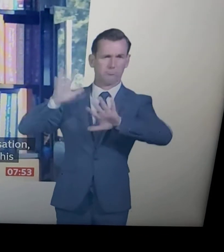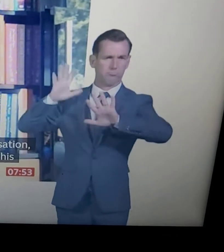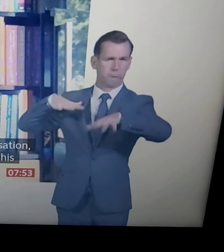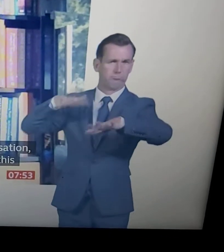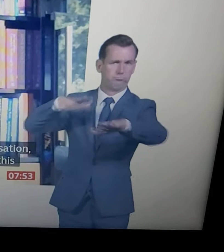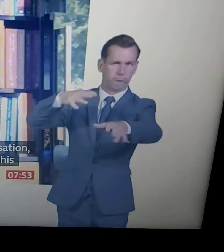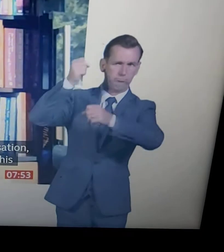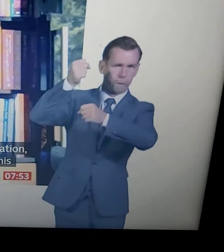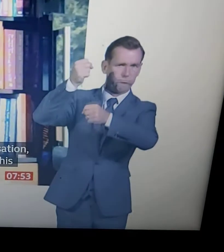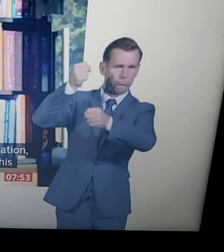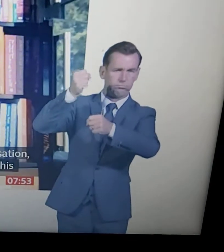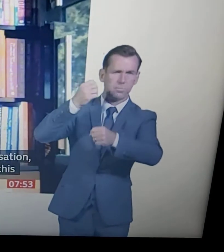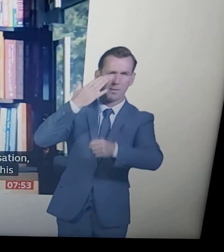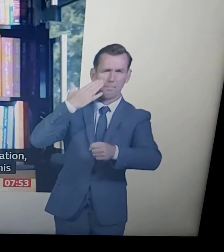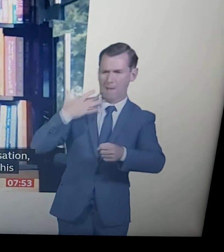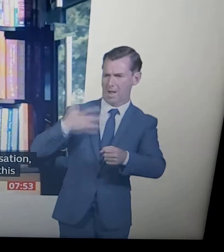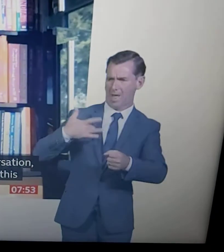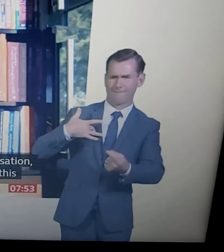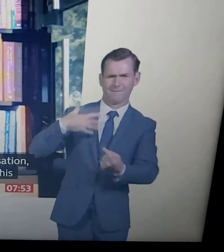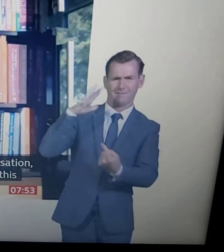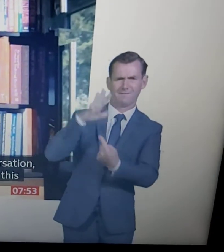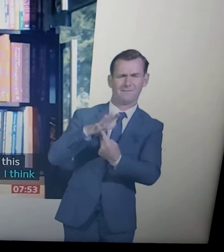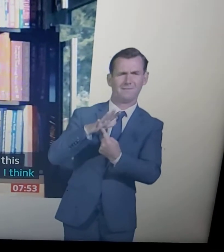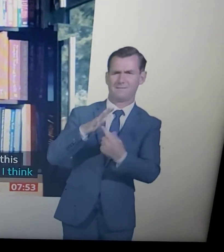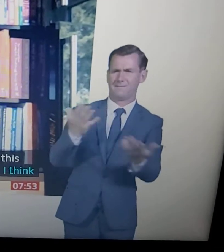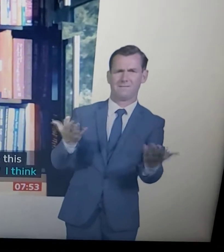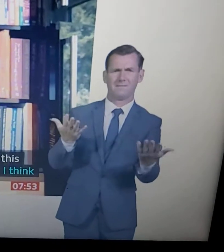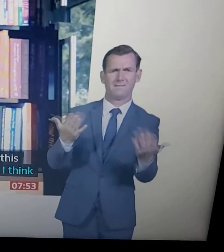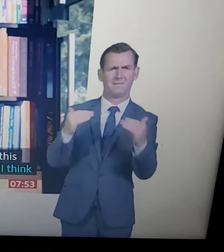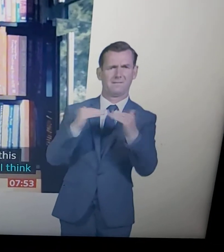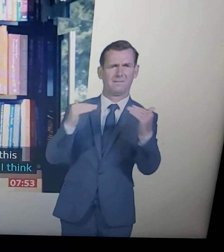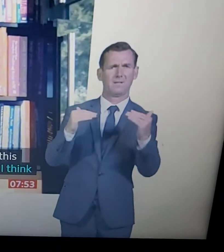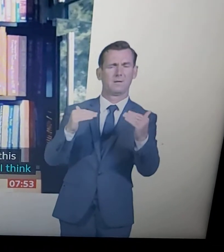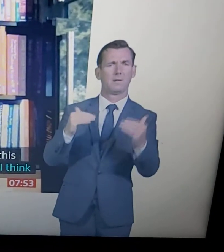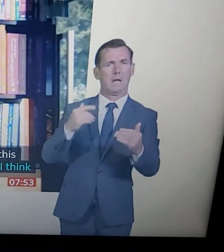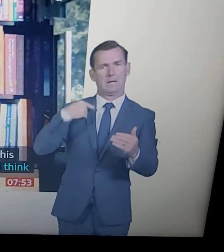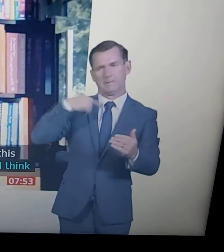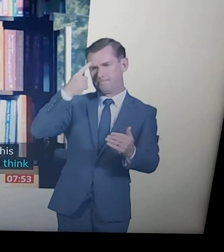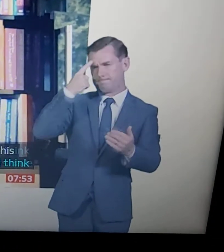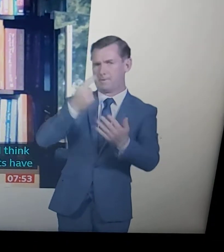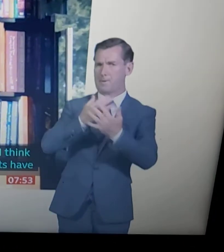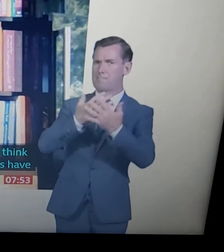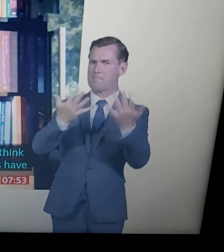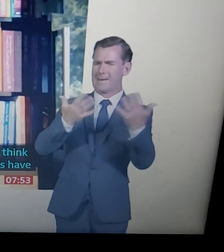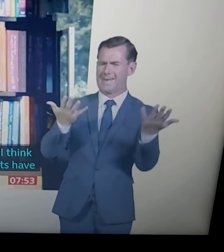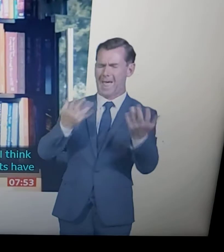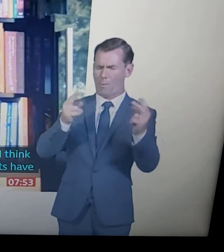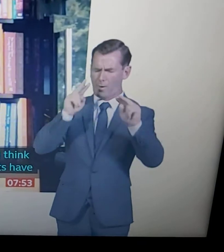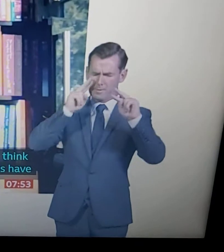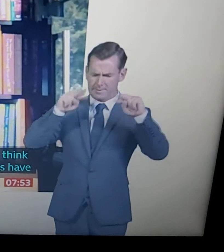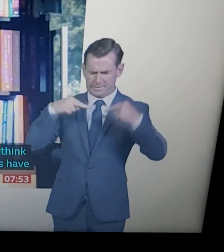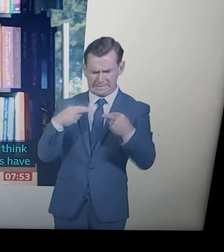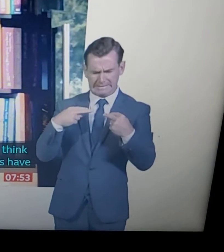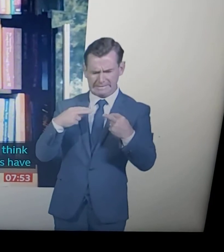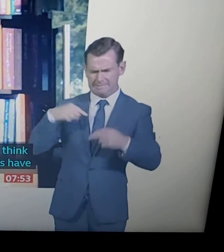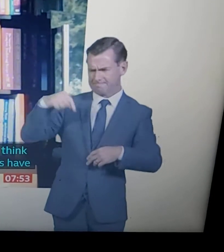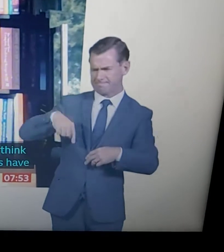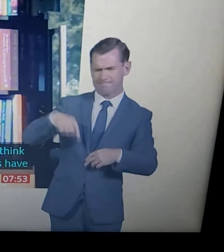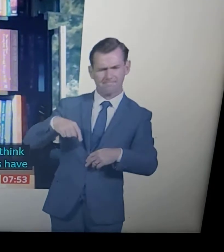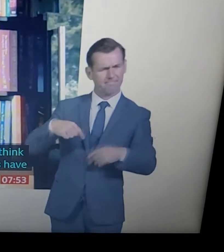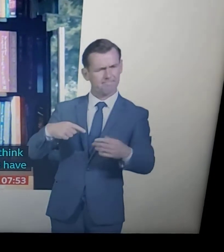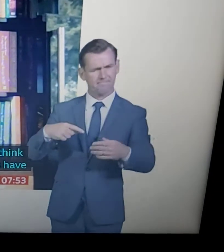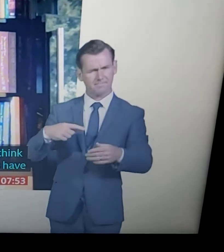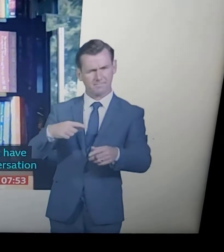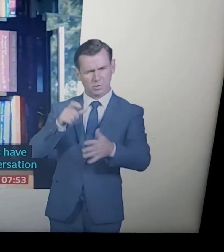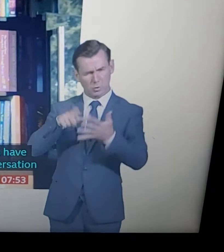across all industries, not just fashion. People are really looking at their internal structures, seeing, okay, are we actually doing the best that we can? And I think a lot of